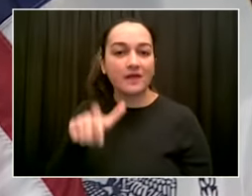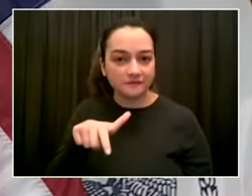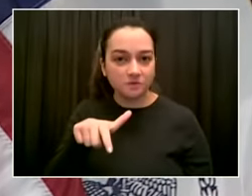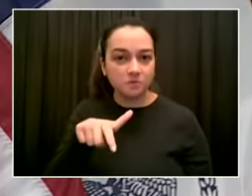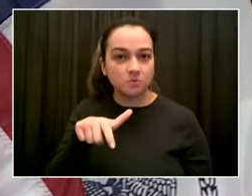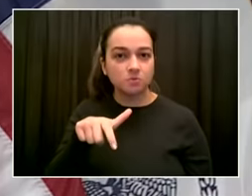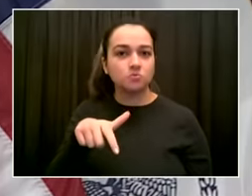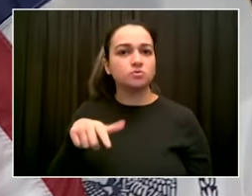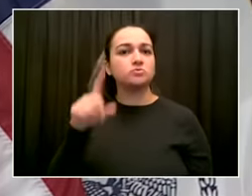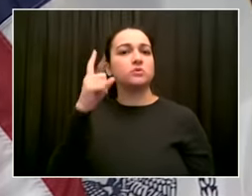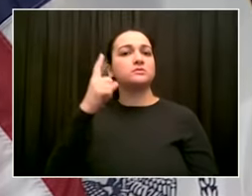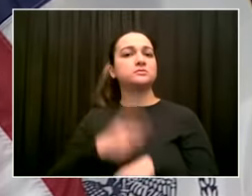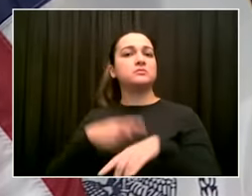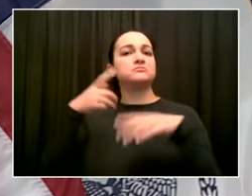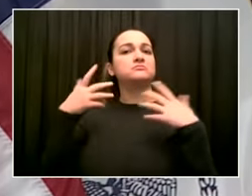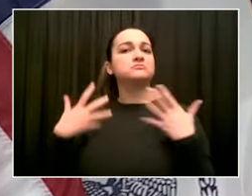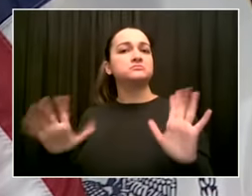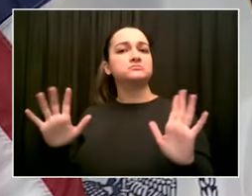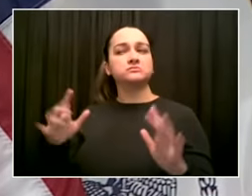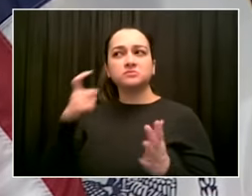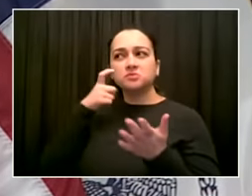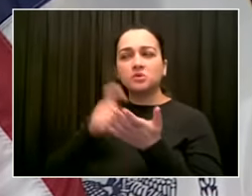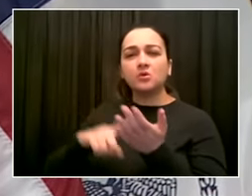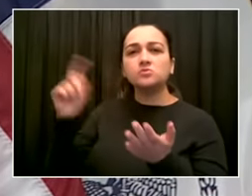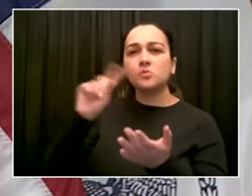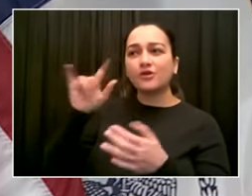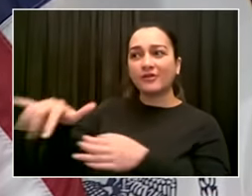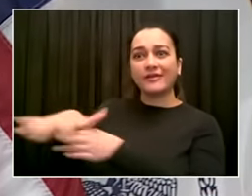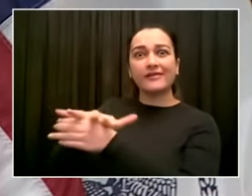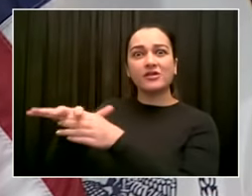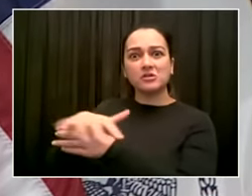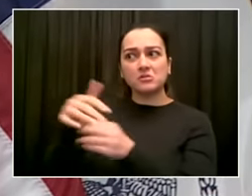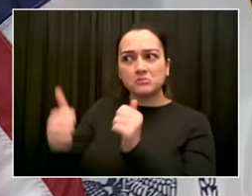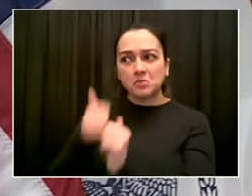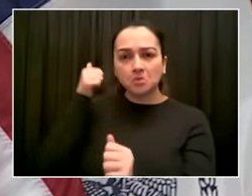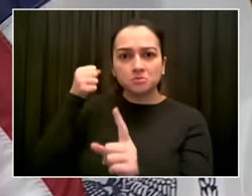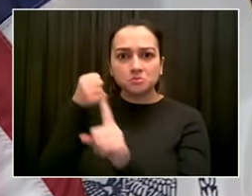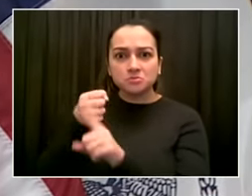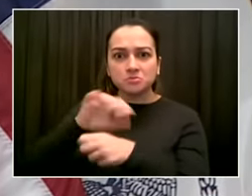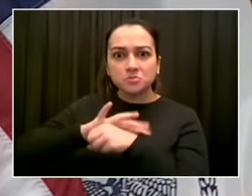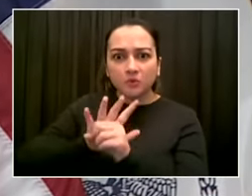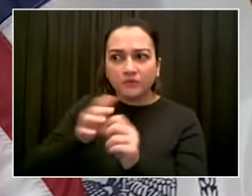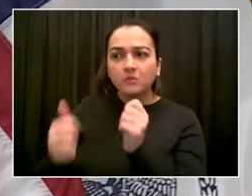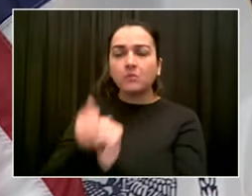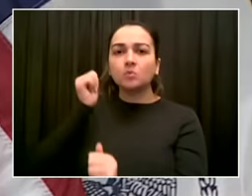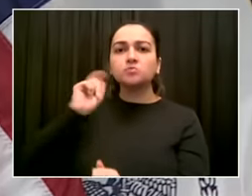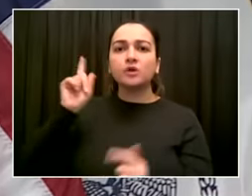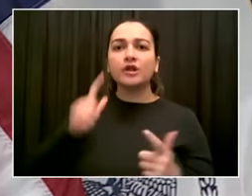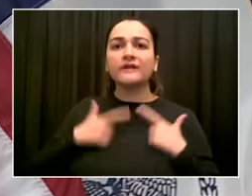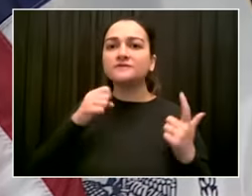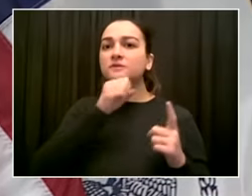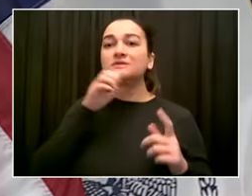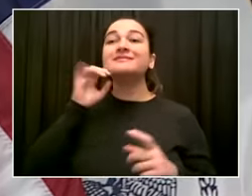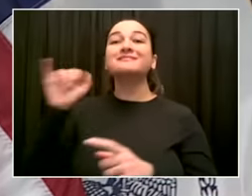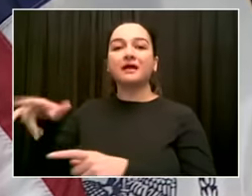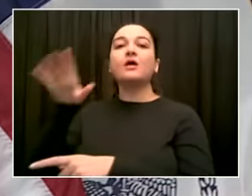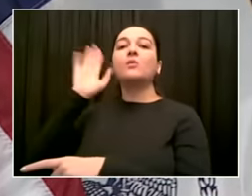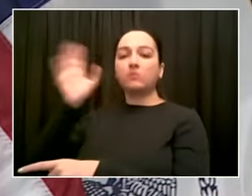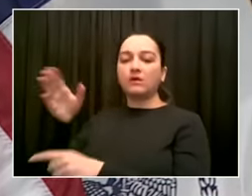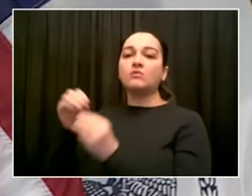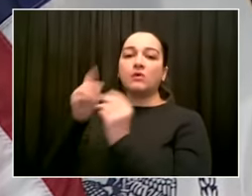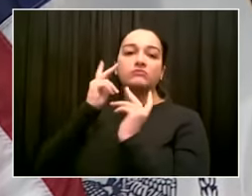more details in the coming days. Dr. Katz or Dr. Varma, anything you want to add? I think you covered it, sir. Okay,